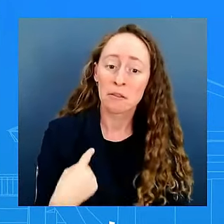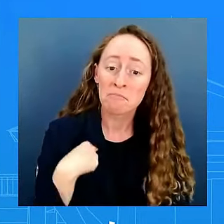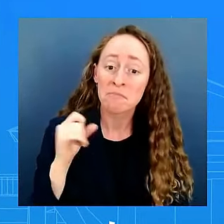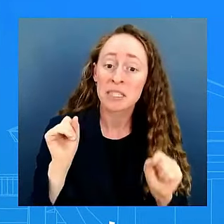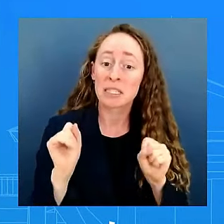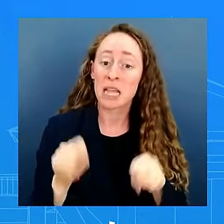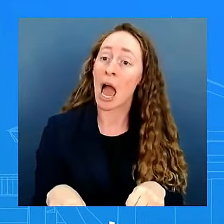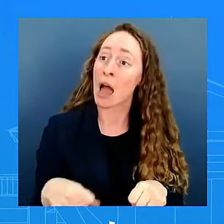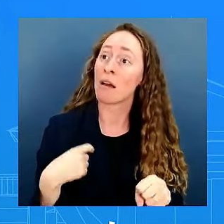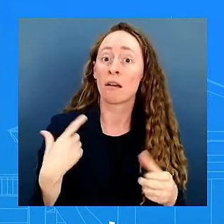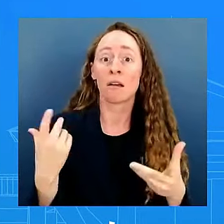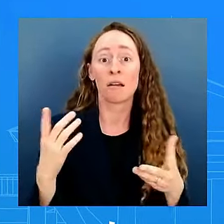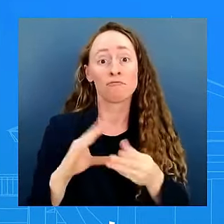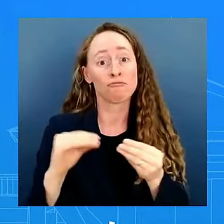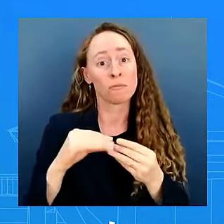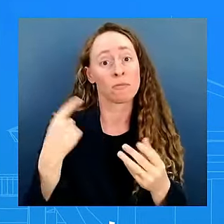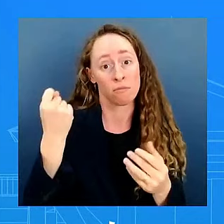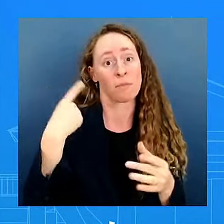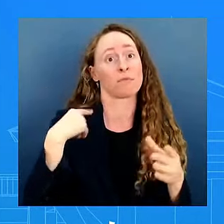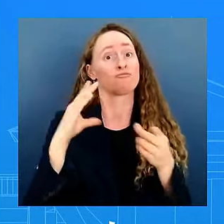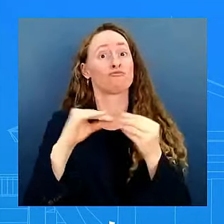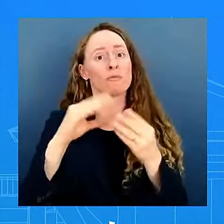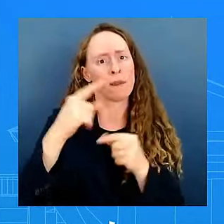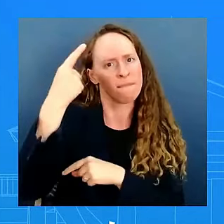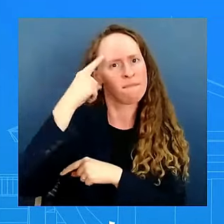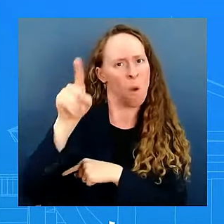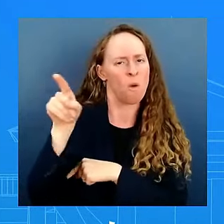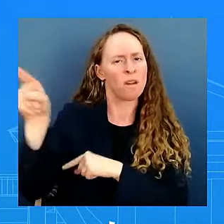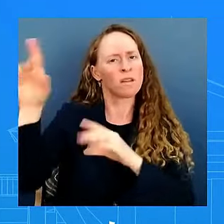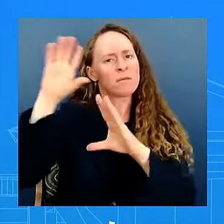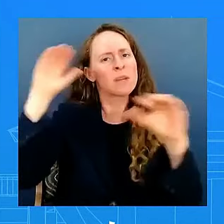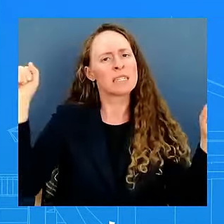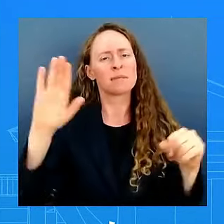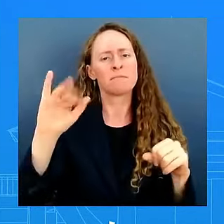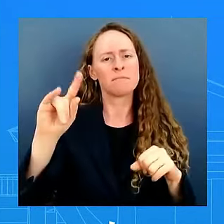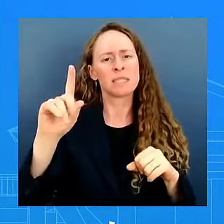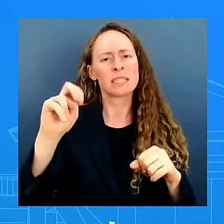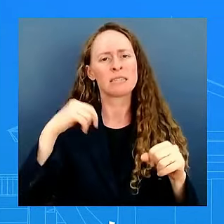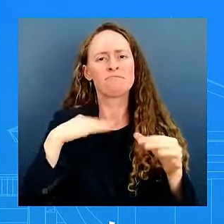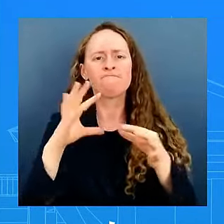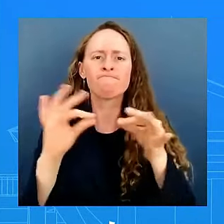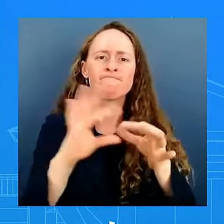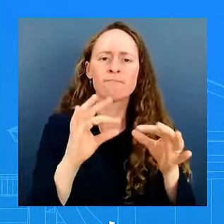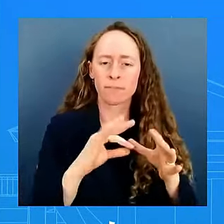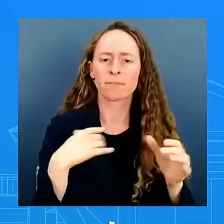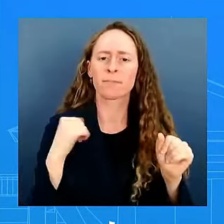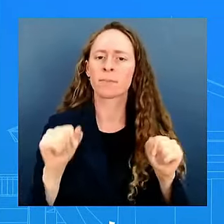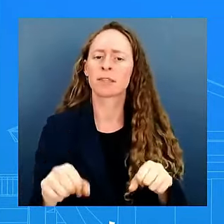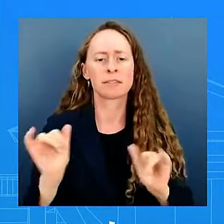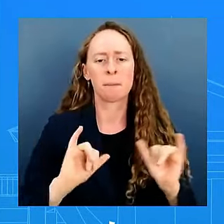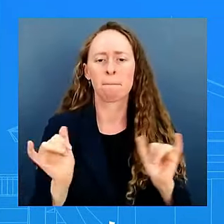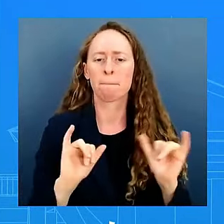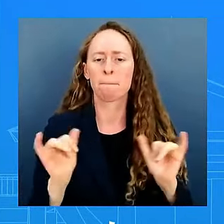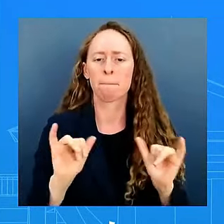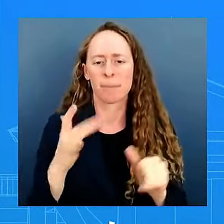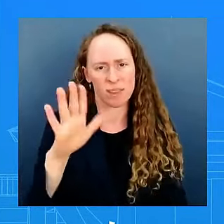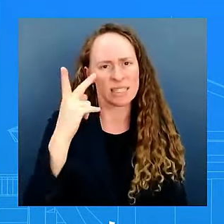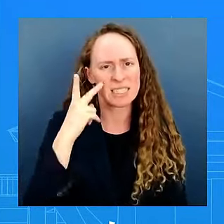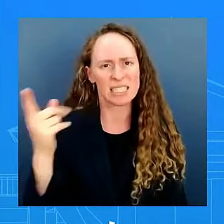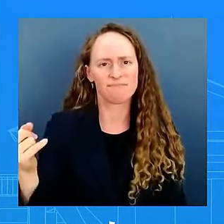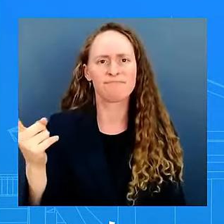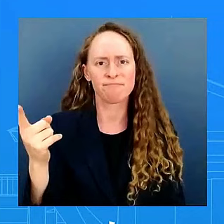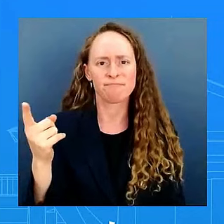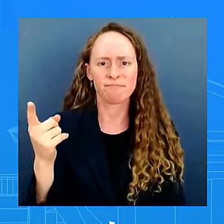who also condemns that type of hateful rhetoric as you have heard him today and many times before when a vulnerable